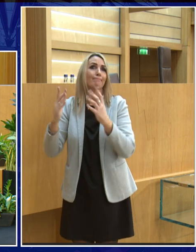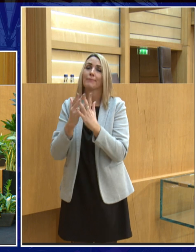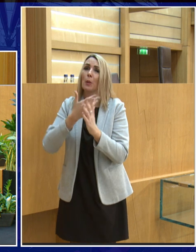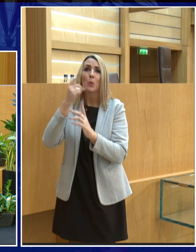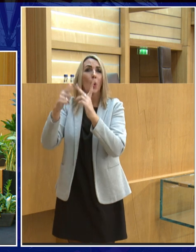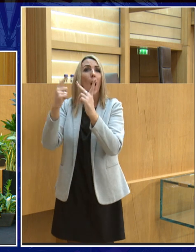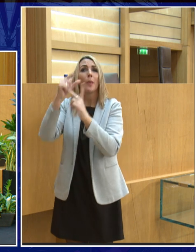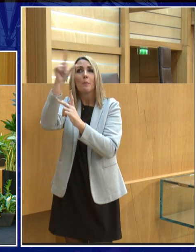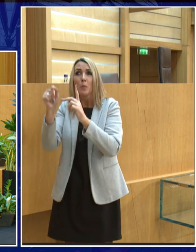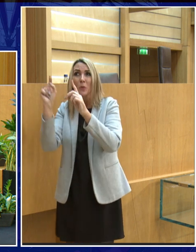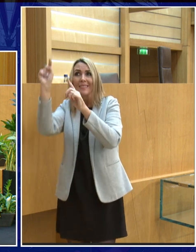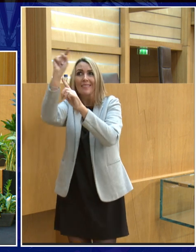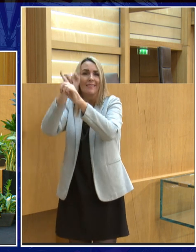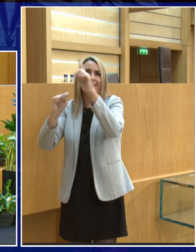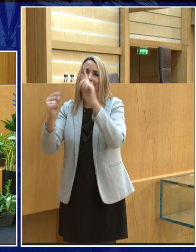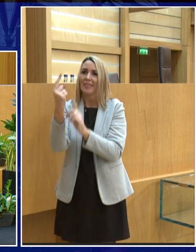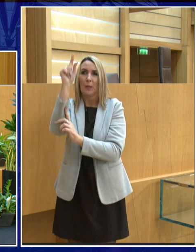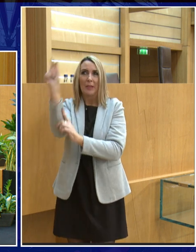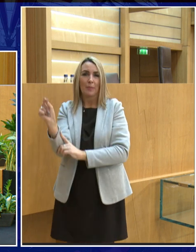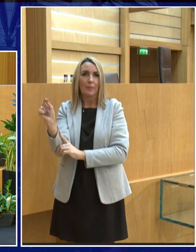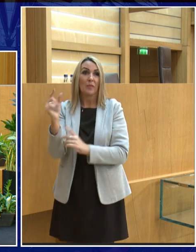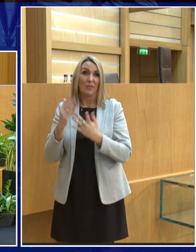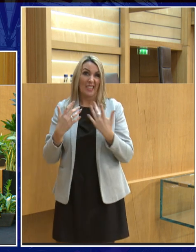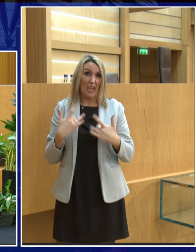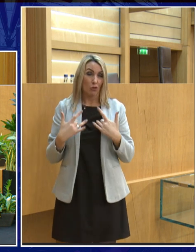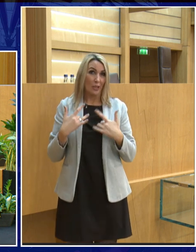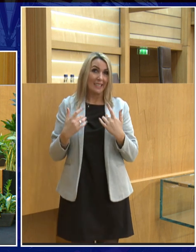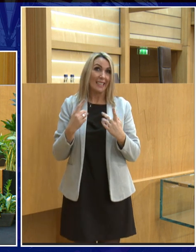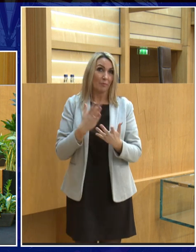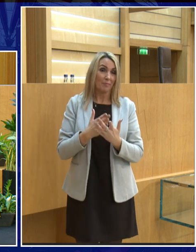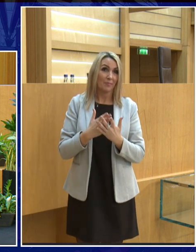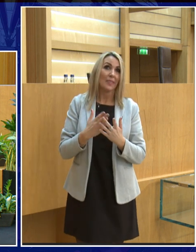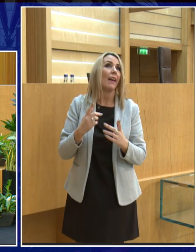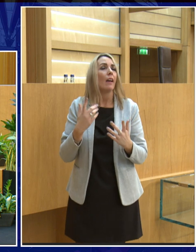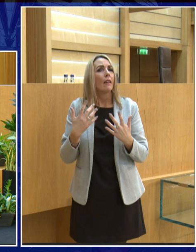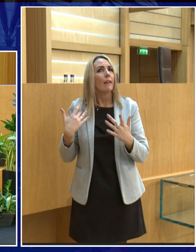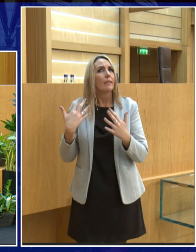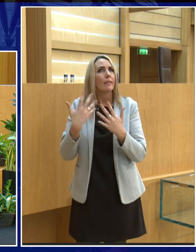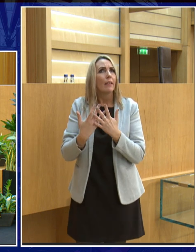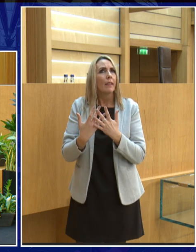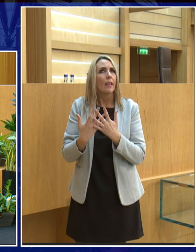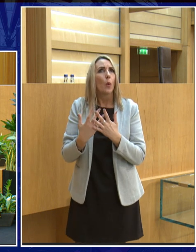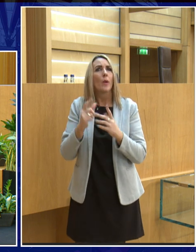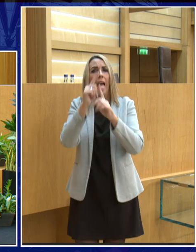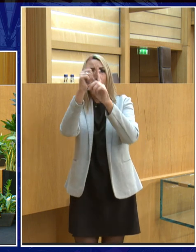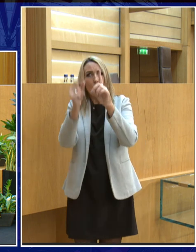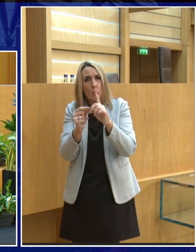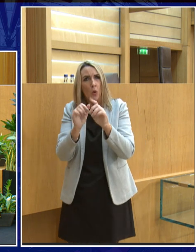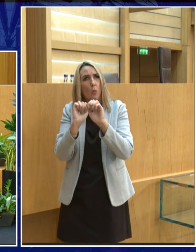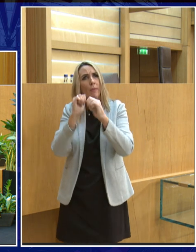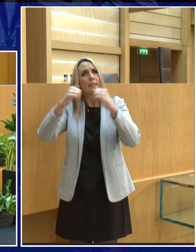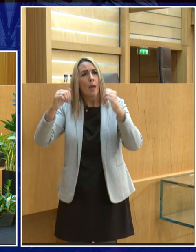around it and it's quite interesting we don't believe that moons we haven't I don't think we've found any moons that have their own moons